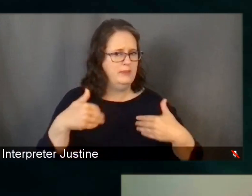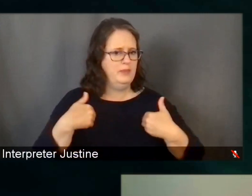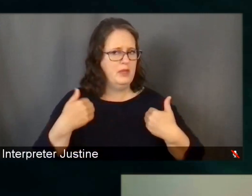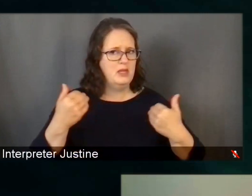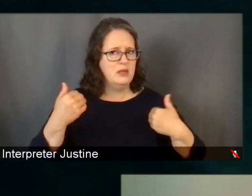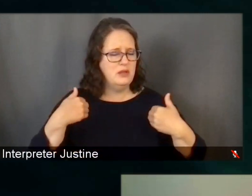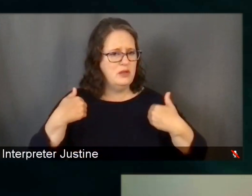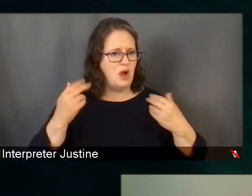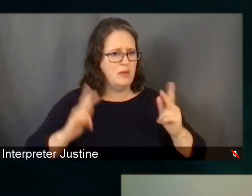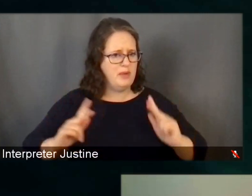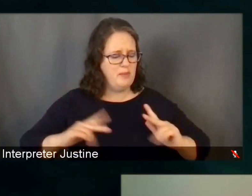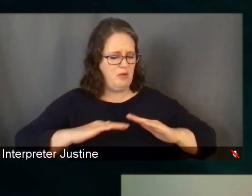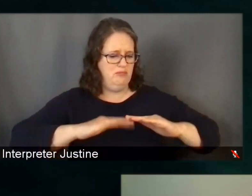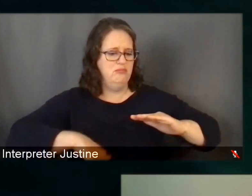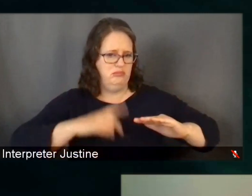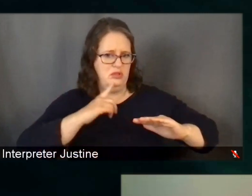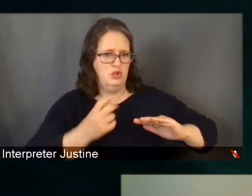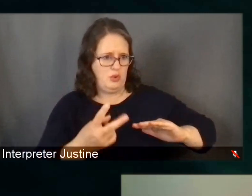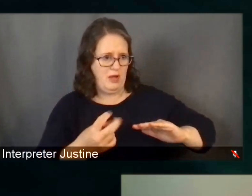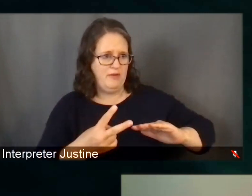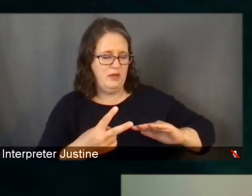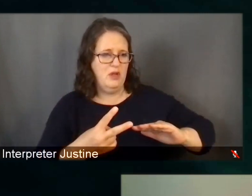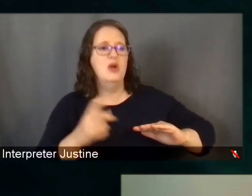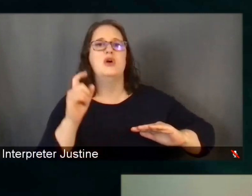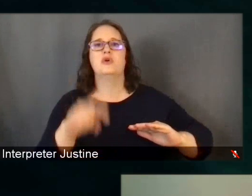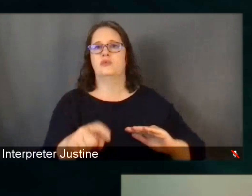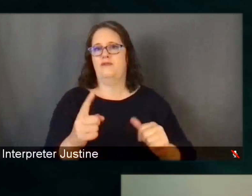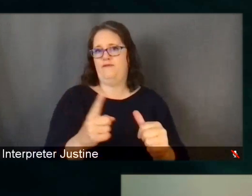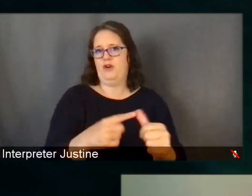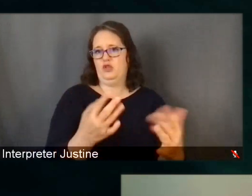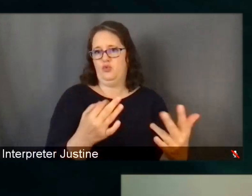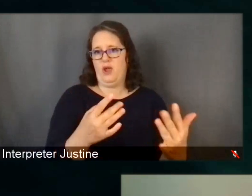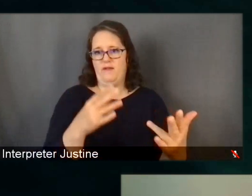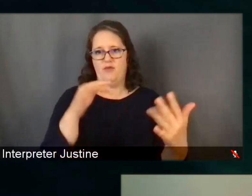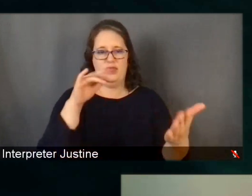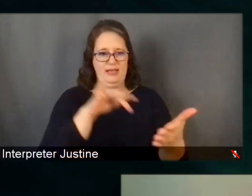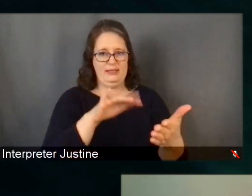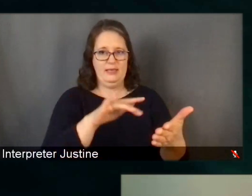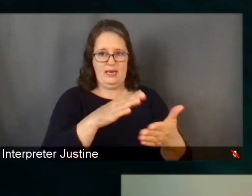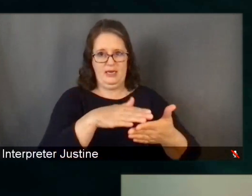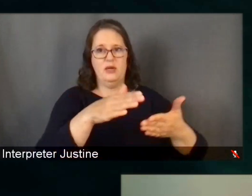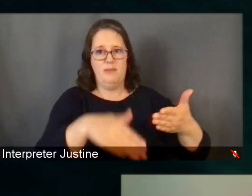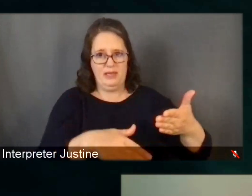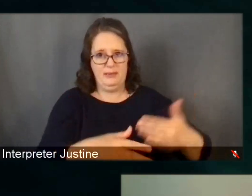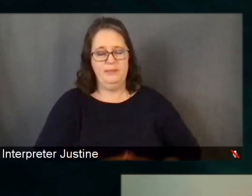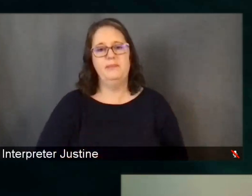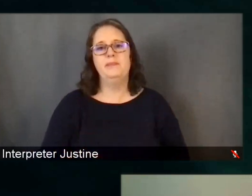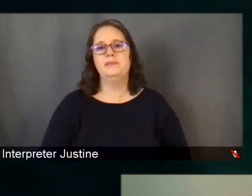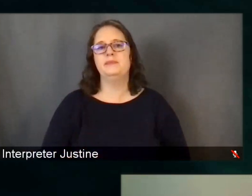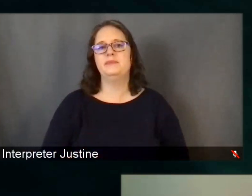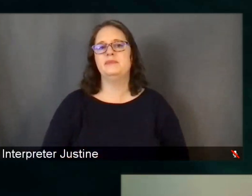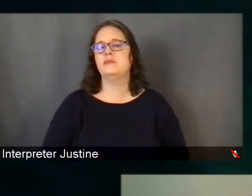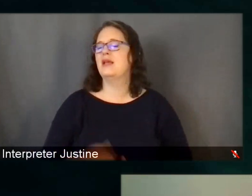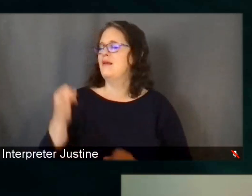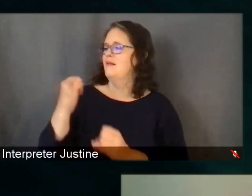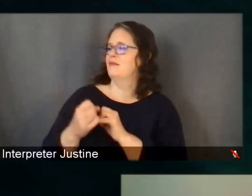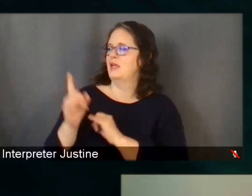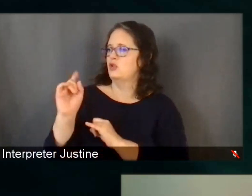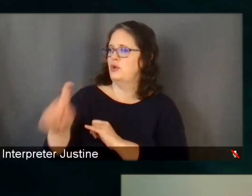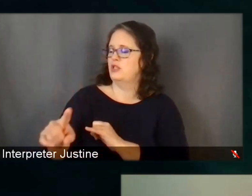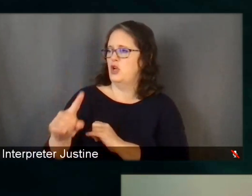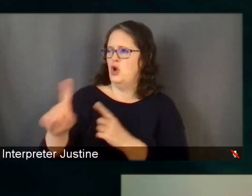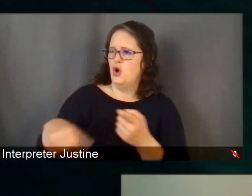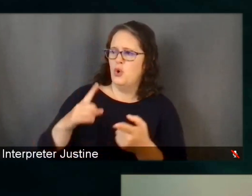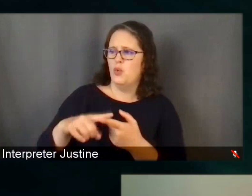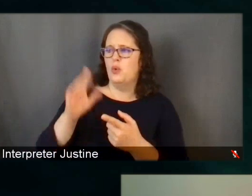after the studies have been completed. Okay. And then the last question is, when do you think we'll get the full FDA